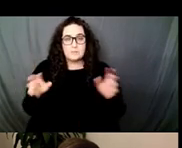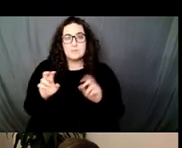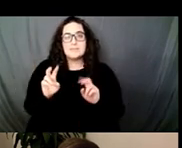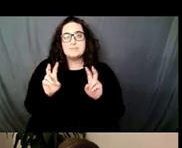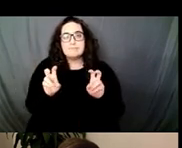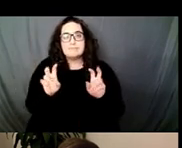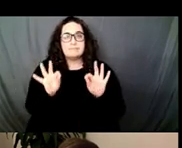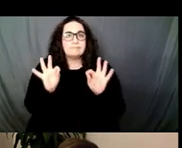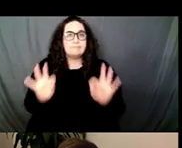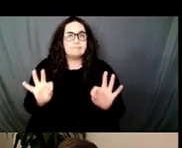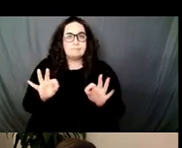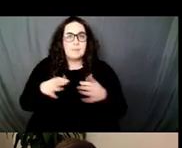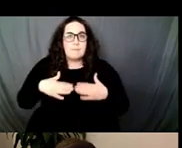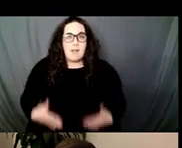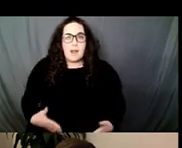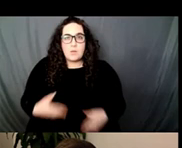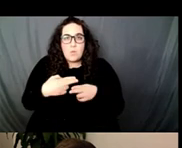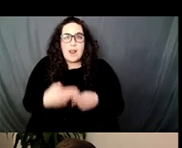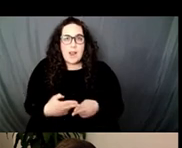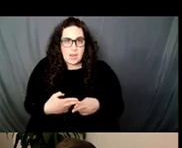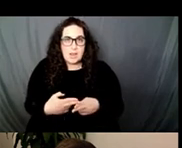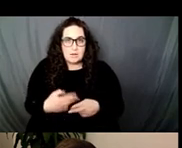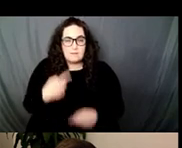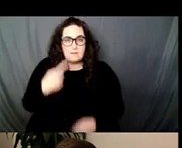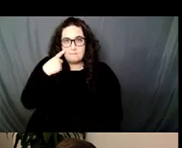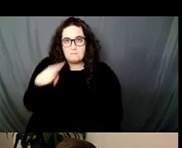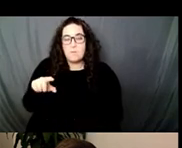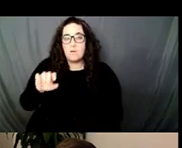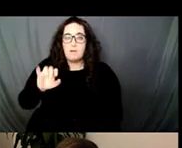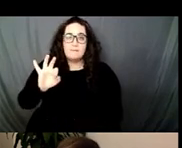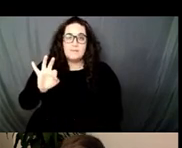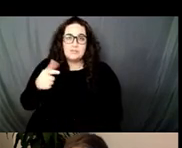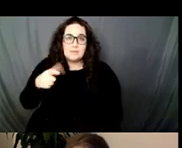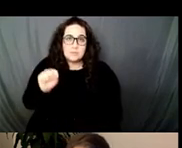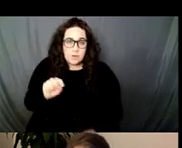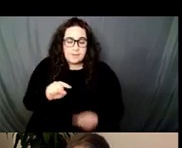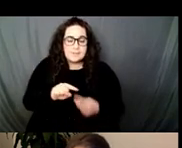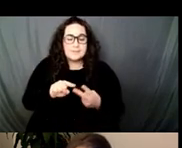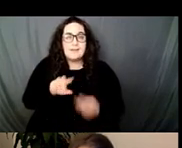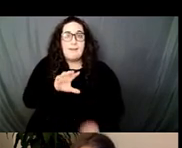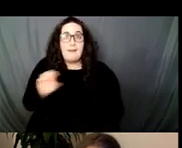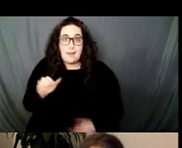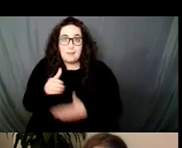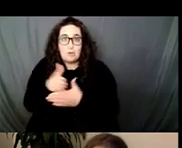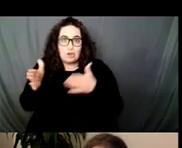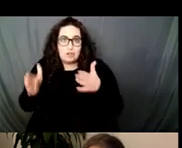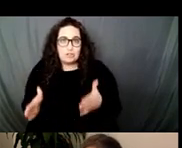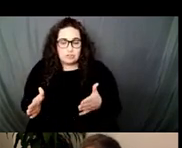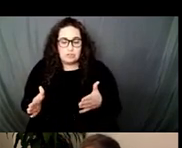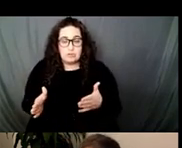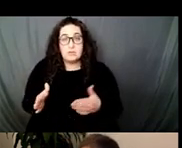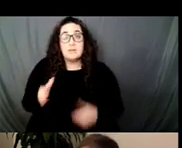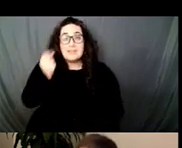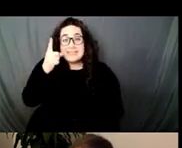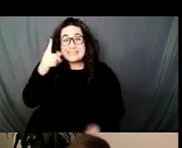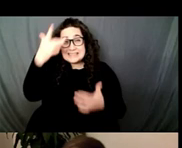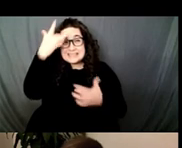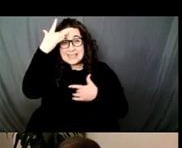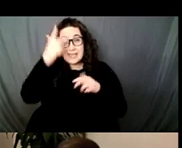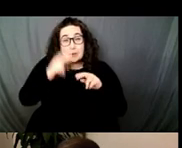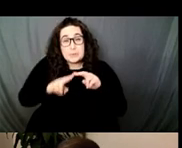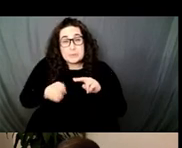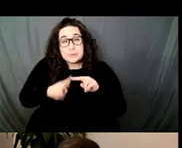partner, and then is wasted down as folks take the candy and eat them. Despite the profound and violent expressions of